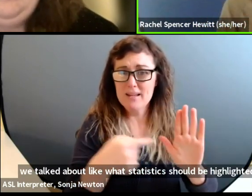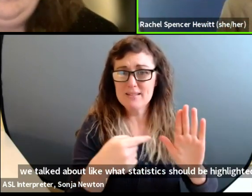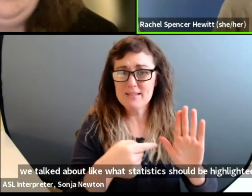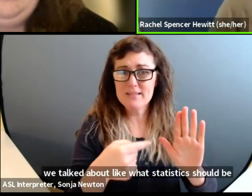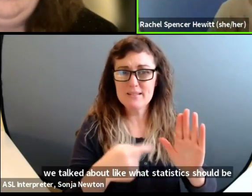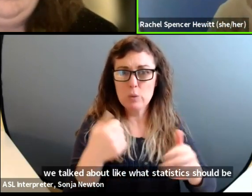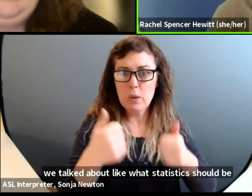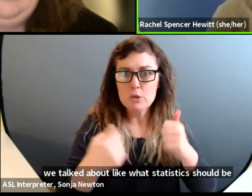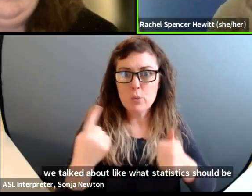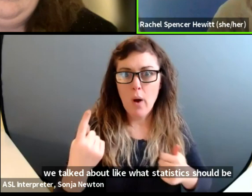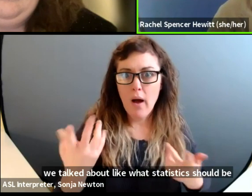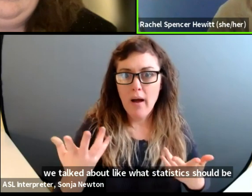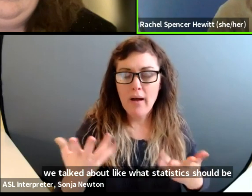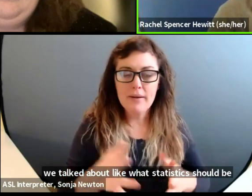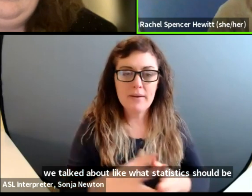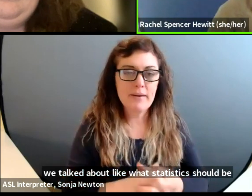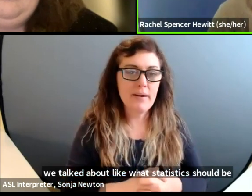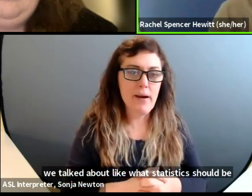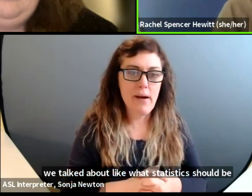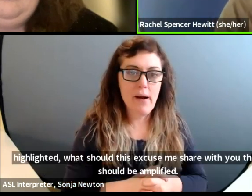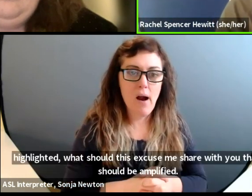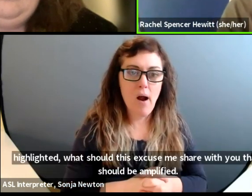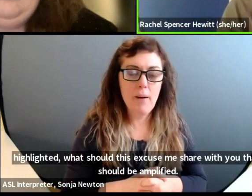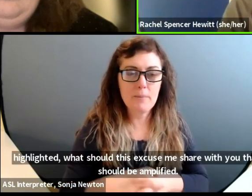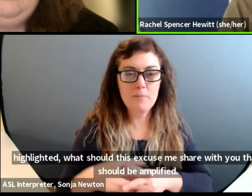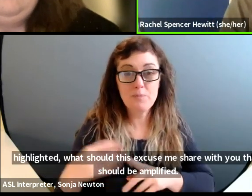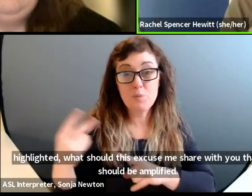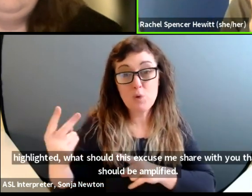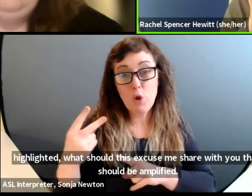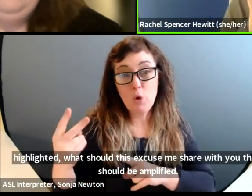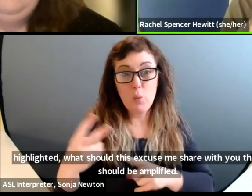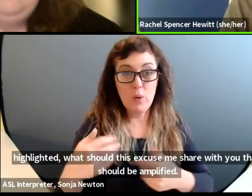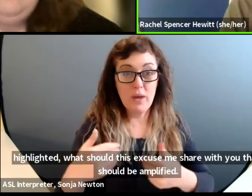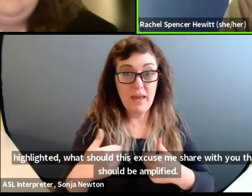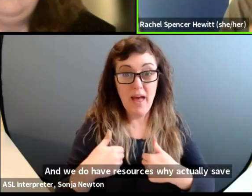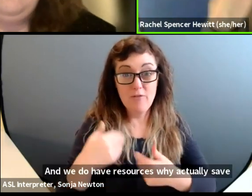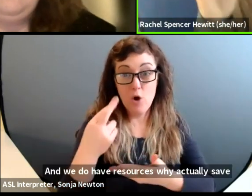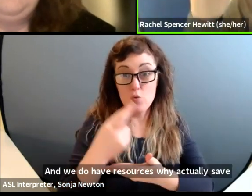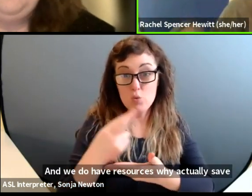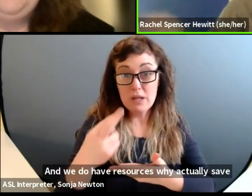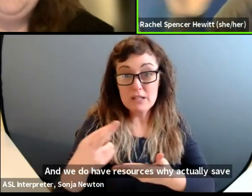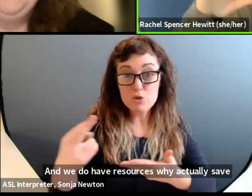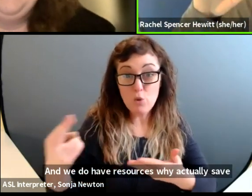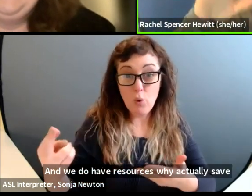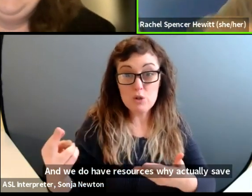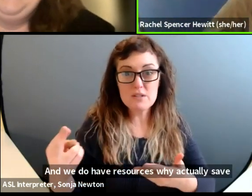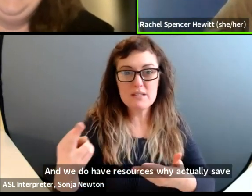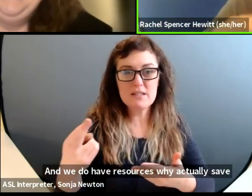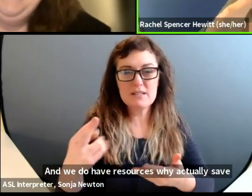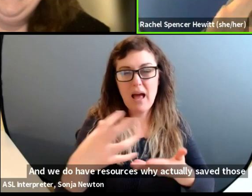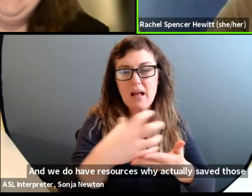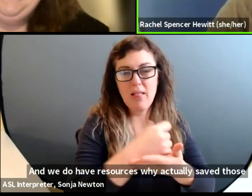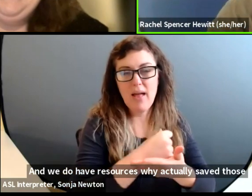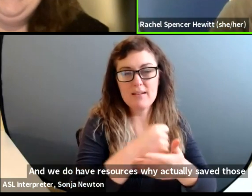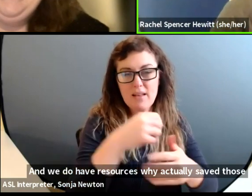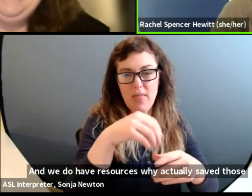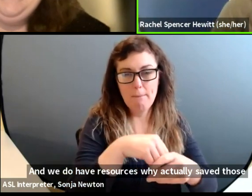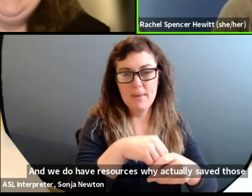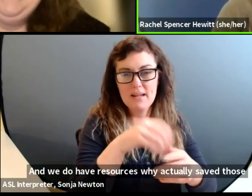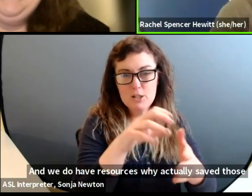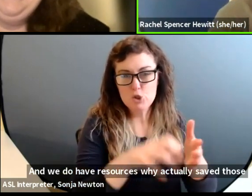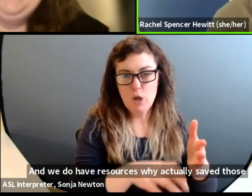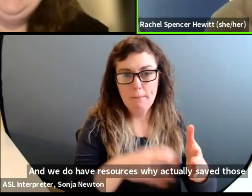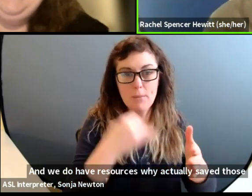amplified. Um, and we do have resources. I actually saved those resources and collected them in a chapter. So if, if y'all need